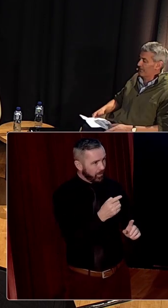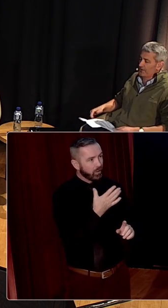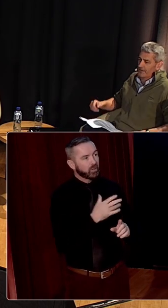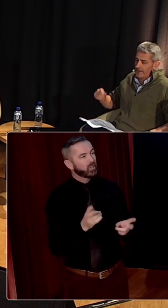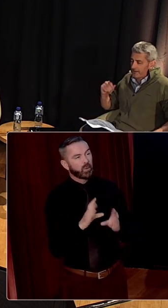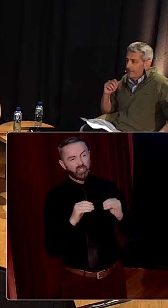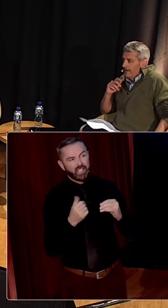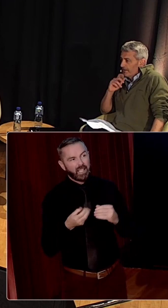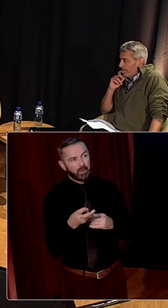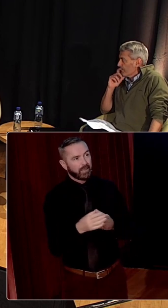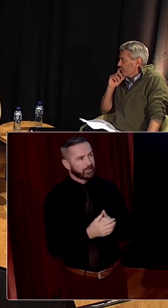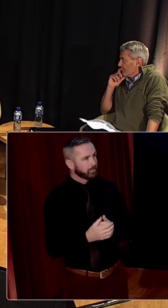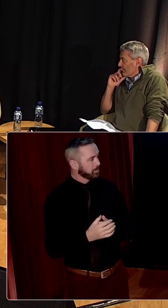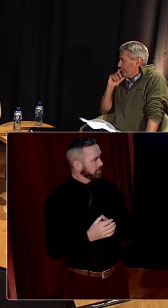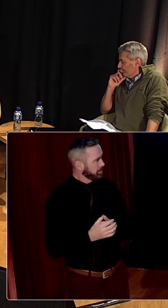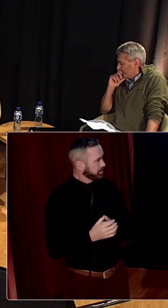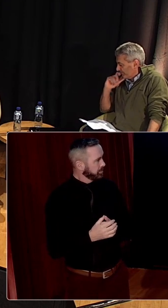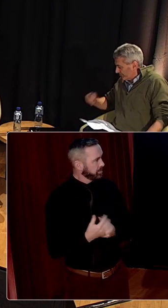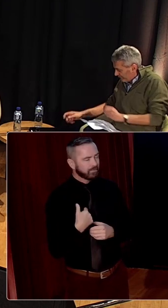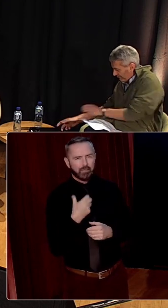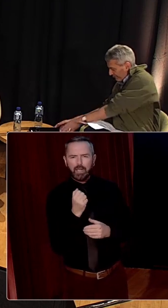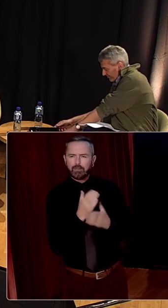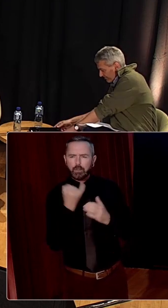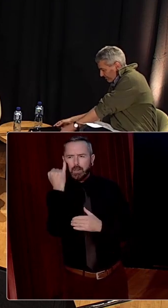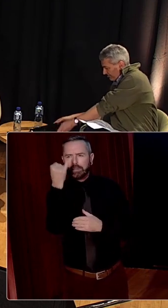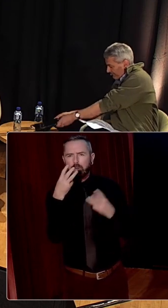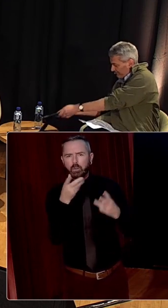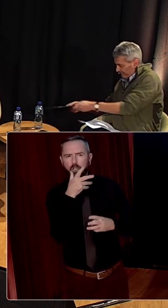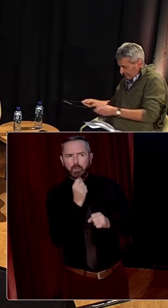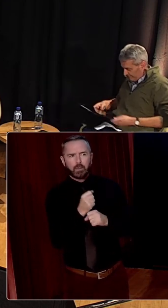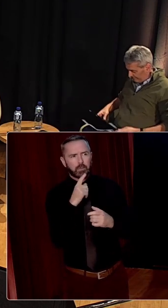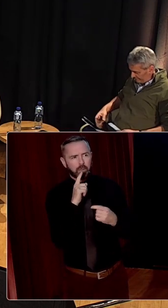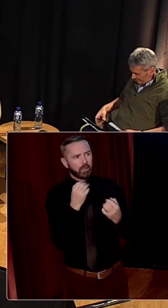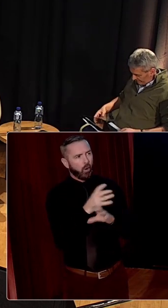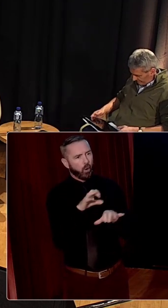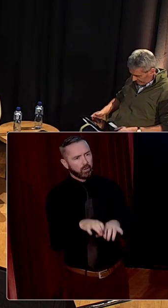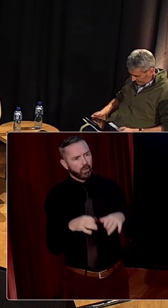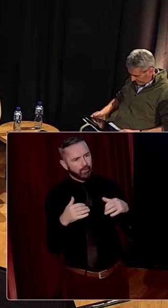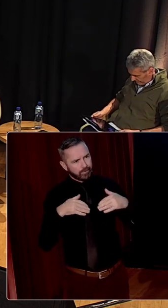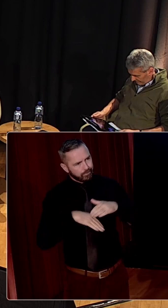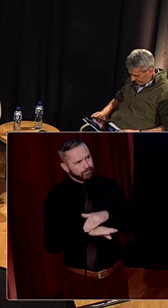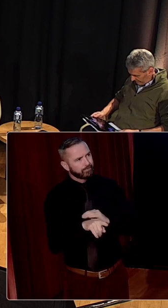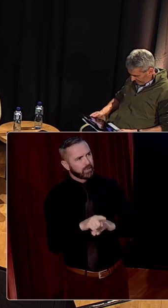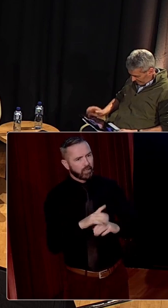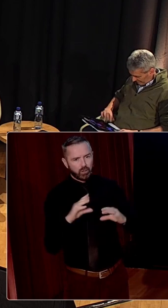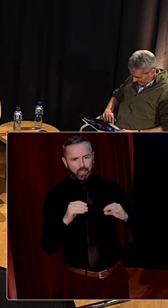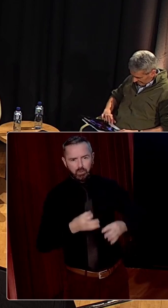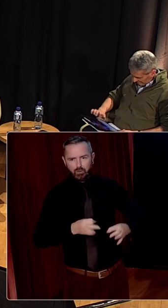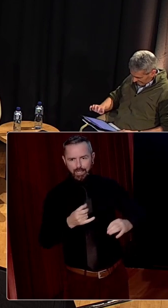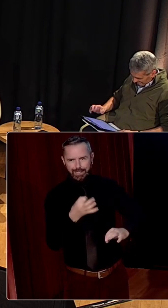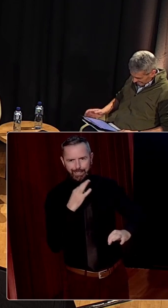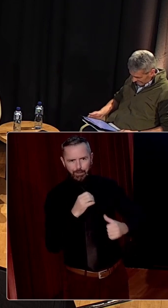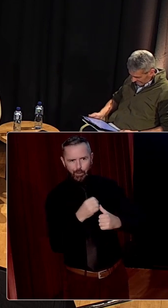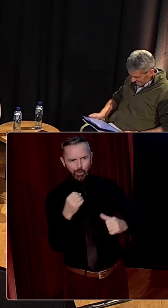don't need to get it all in. fine. Well, I did have some ideas. And then as with all good conferences, I came here and the chat was so good. It gave me lots of